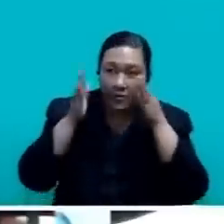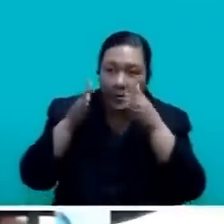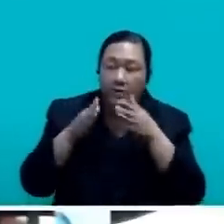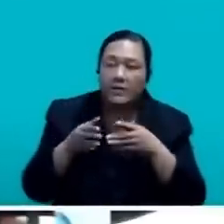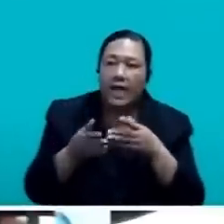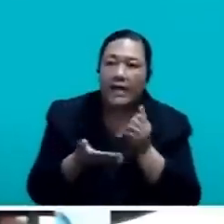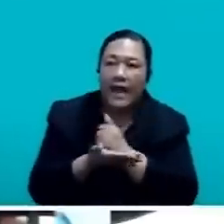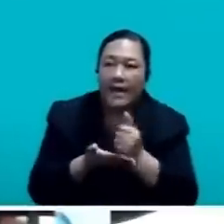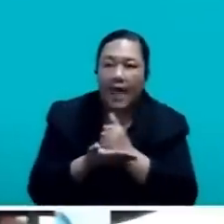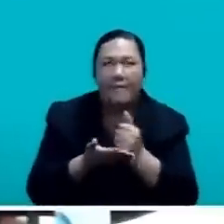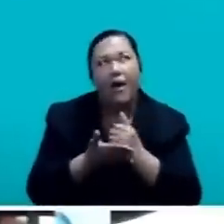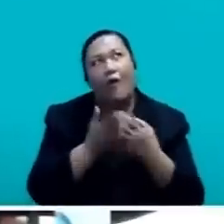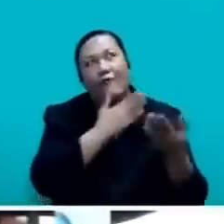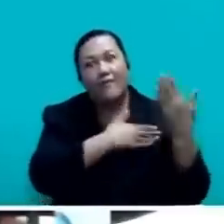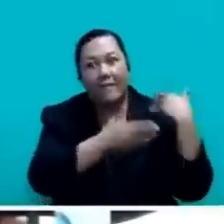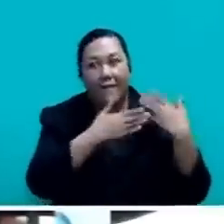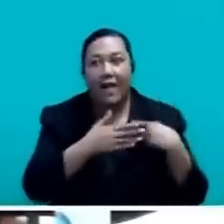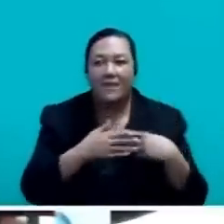of the past.